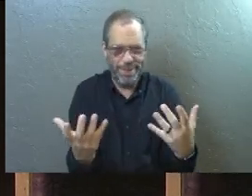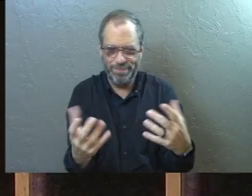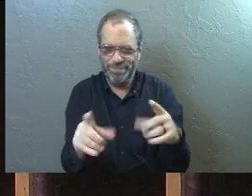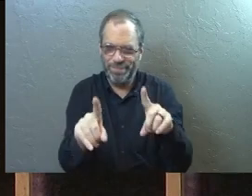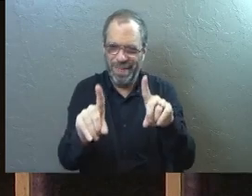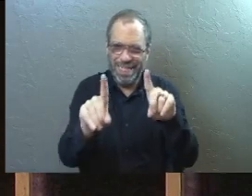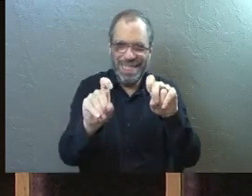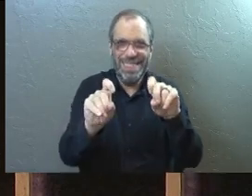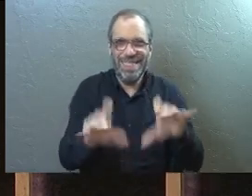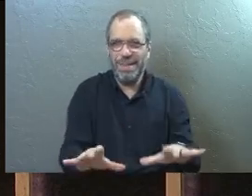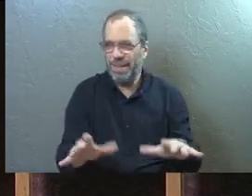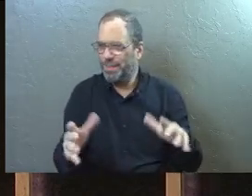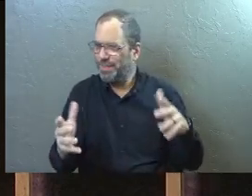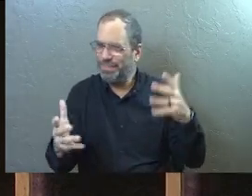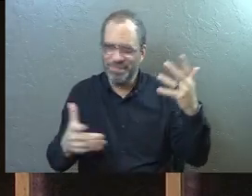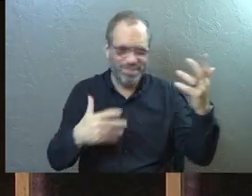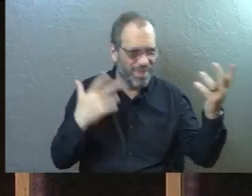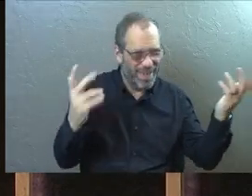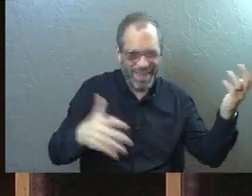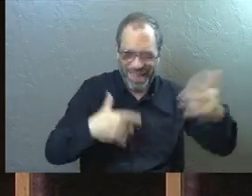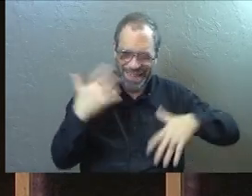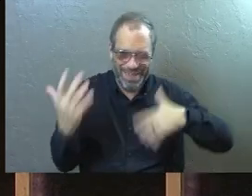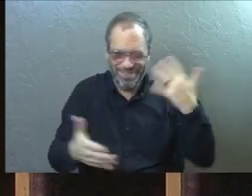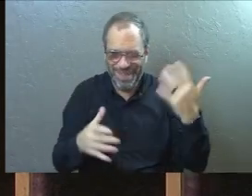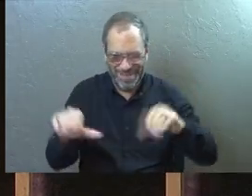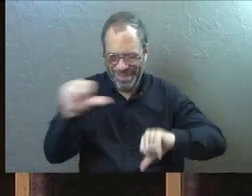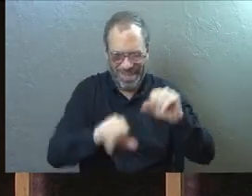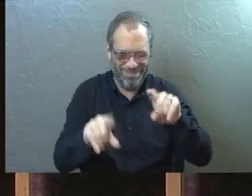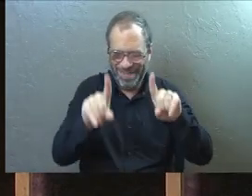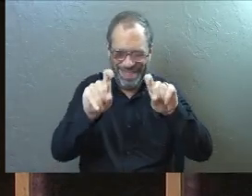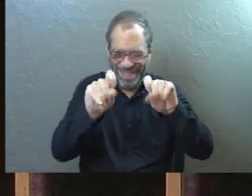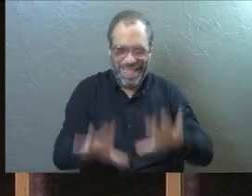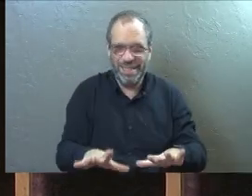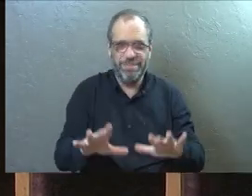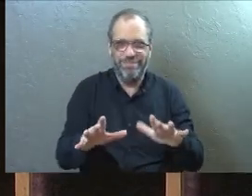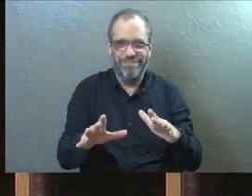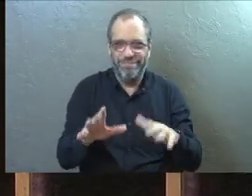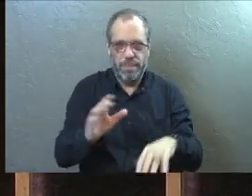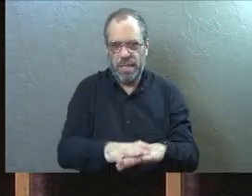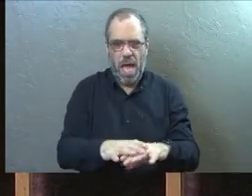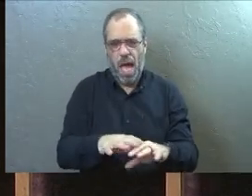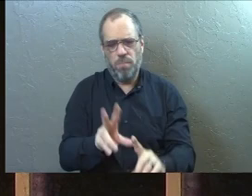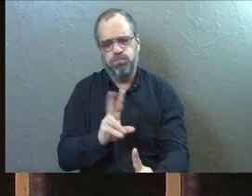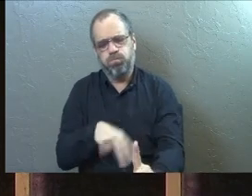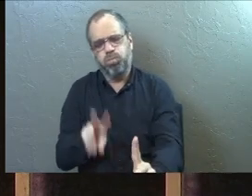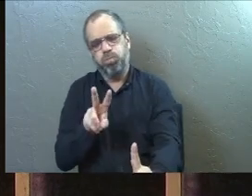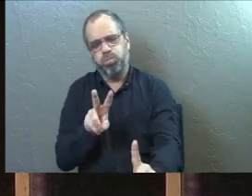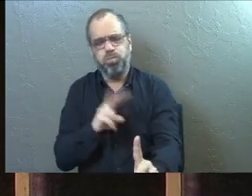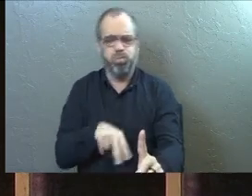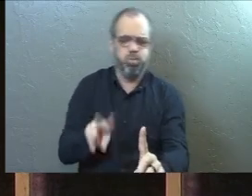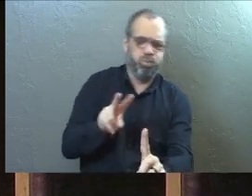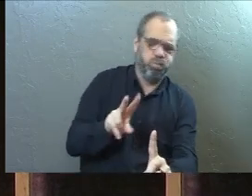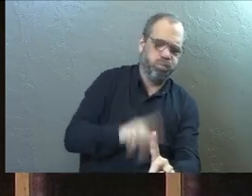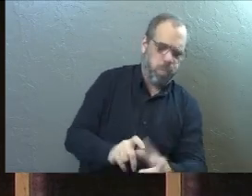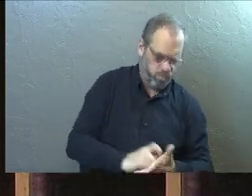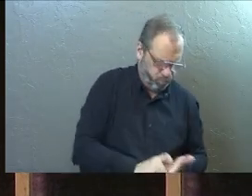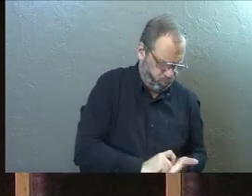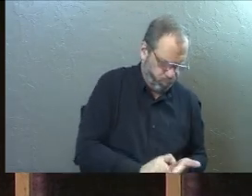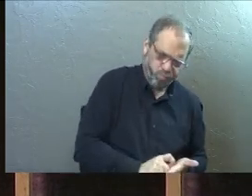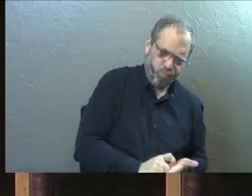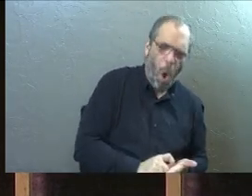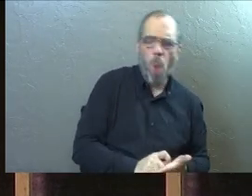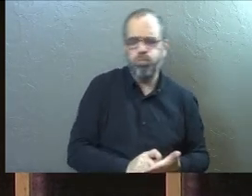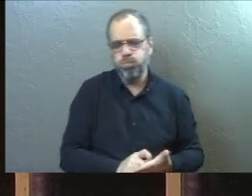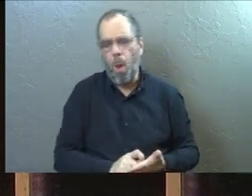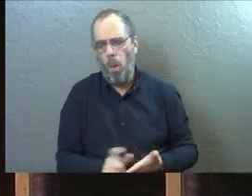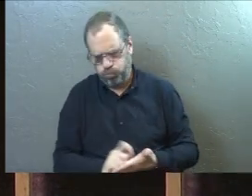scientific method kind of situation where we can observe the phenomenon, we can say, yes, we all